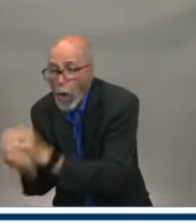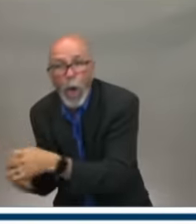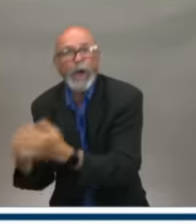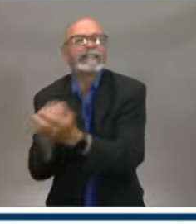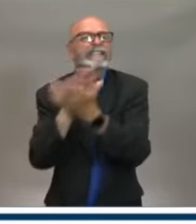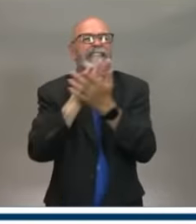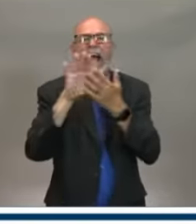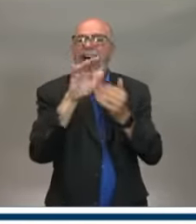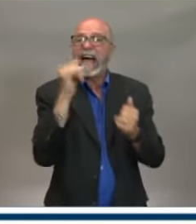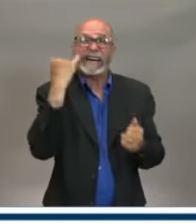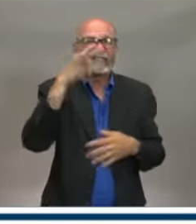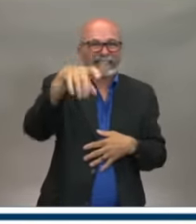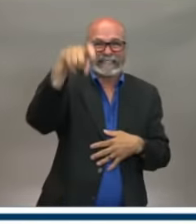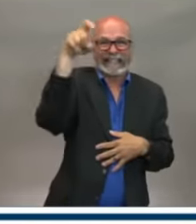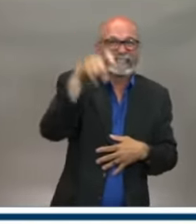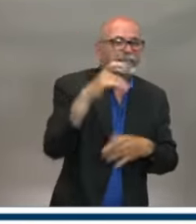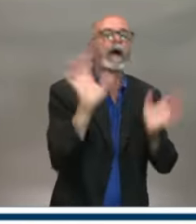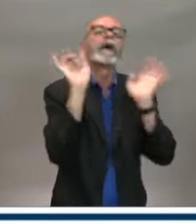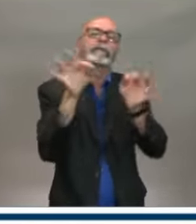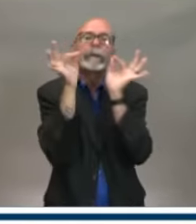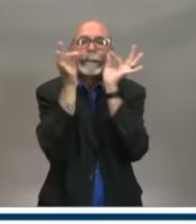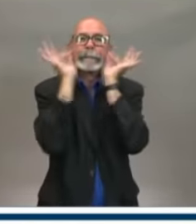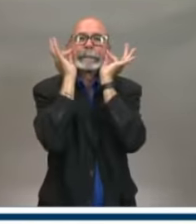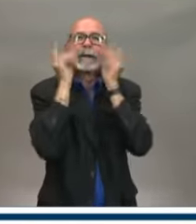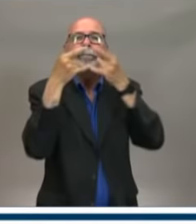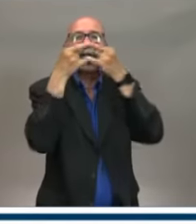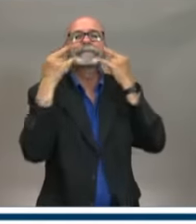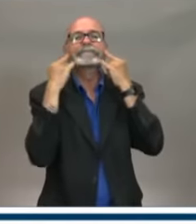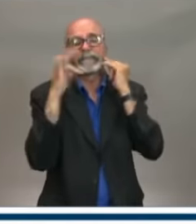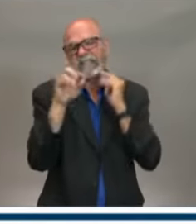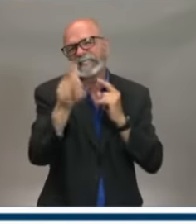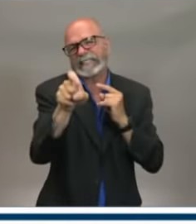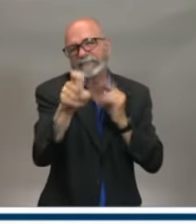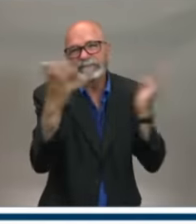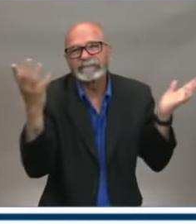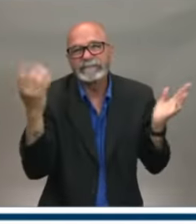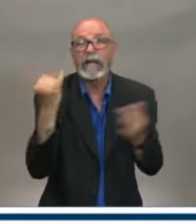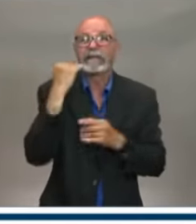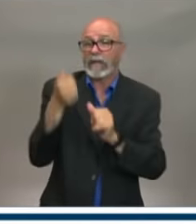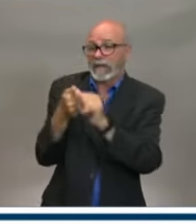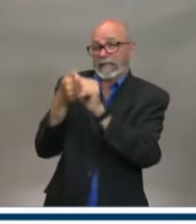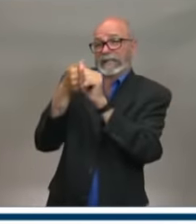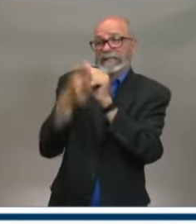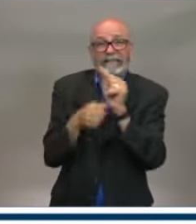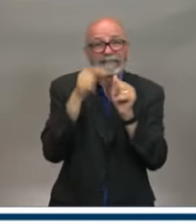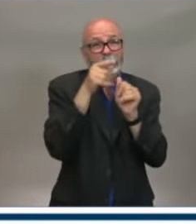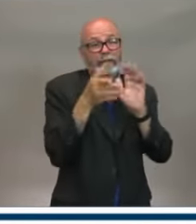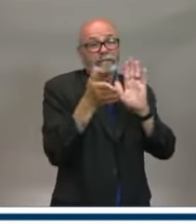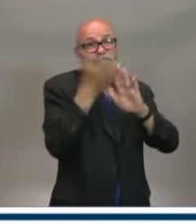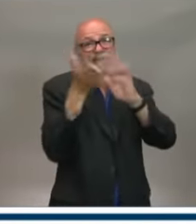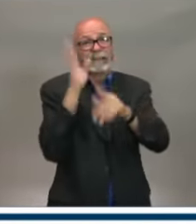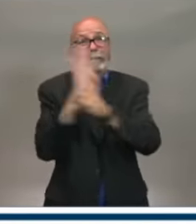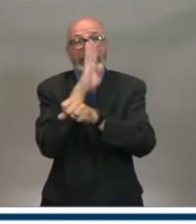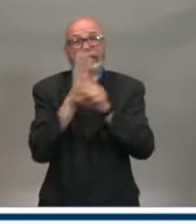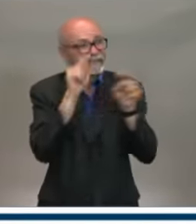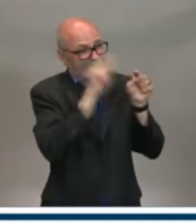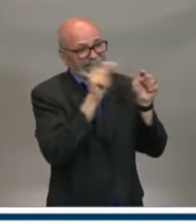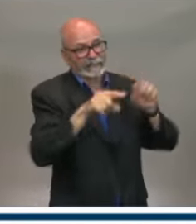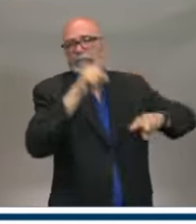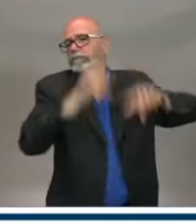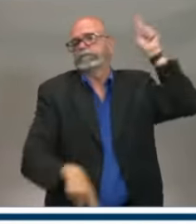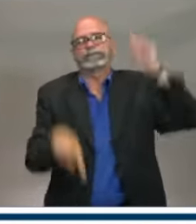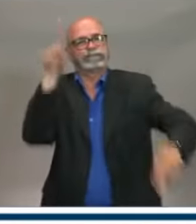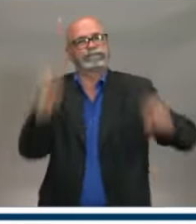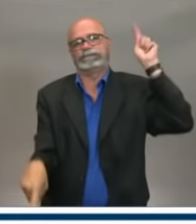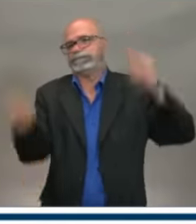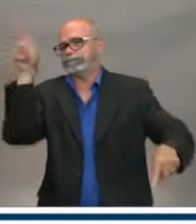if they're unwell. Every business is different and there are many ways to meet these protocols. The sectors that I have met with have